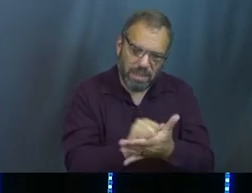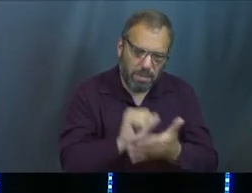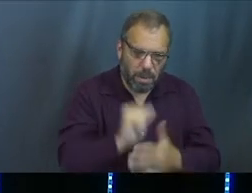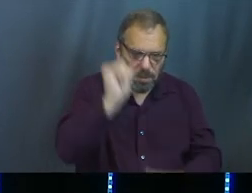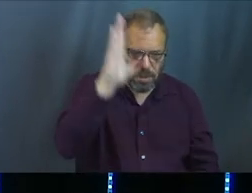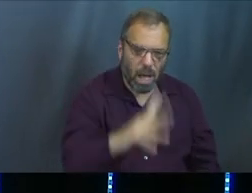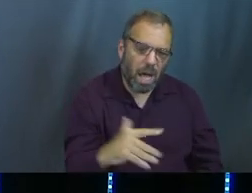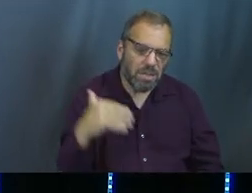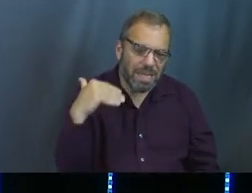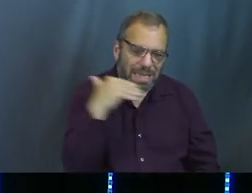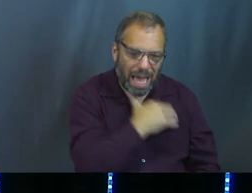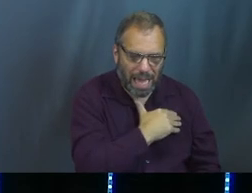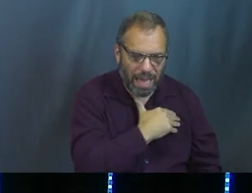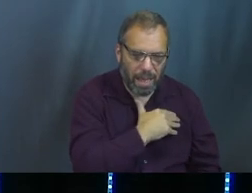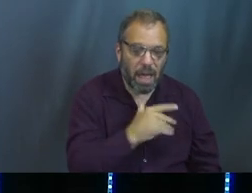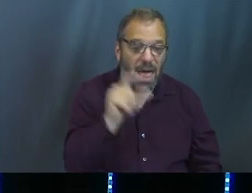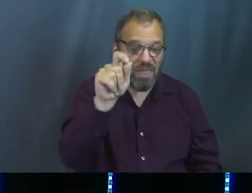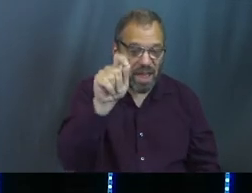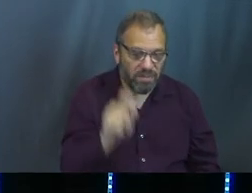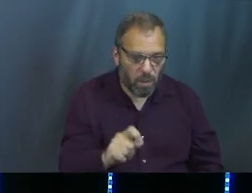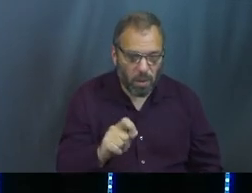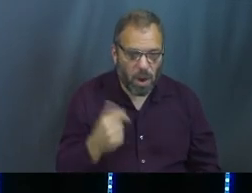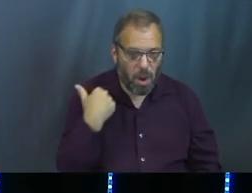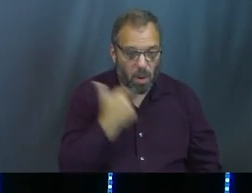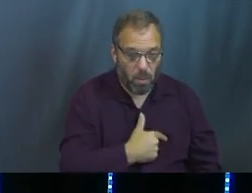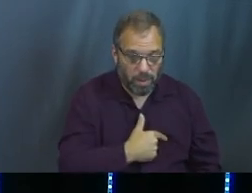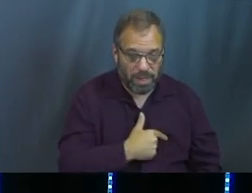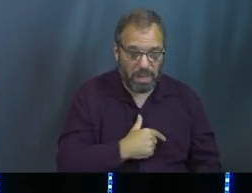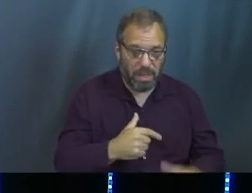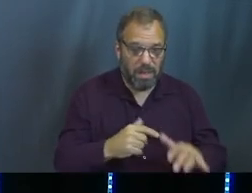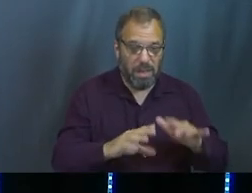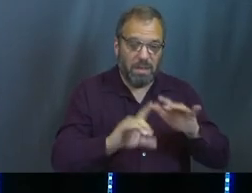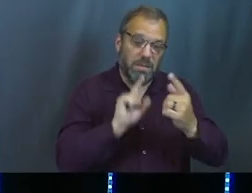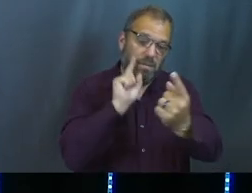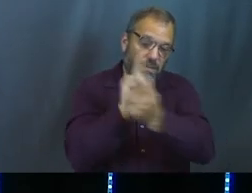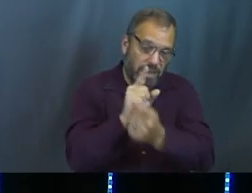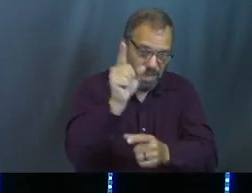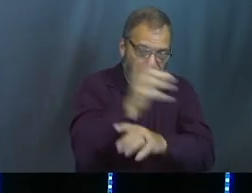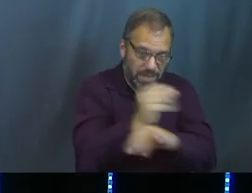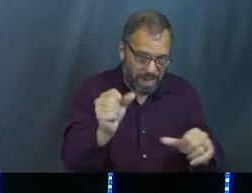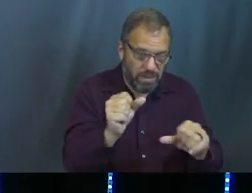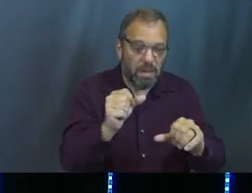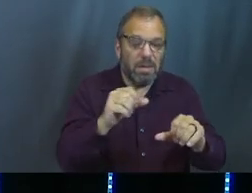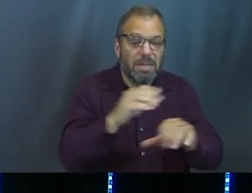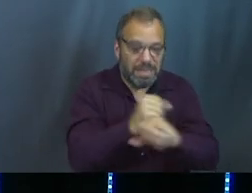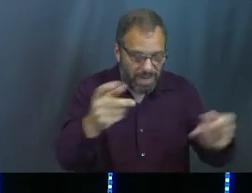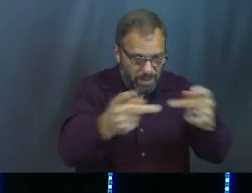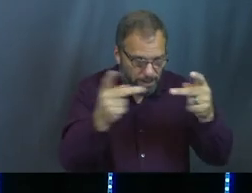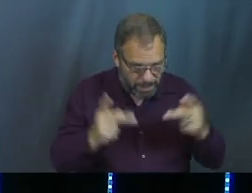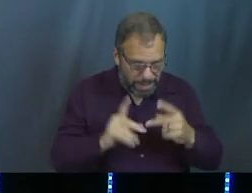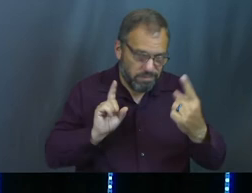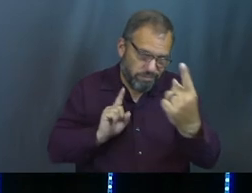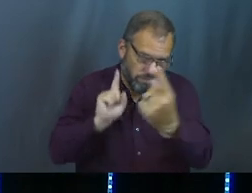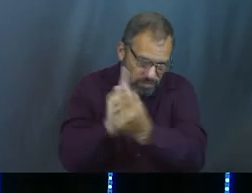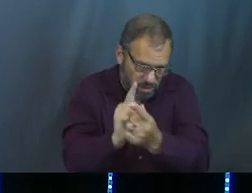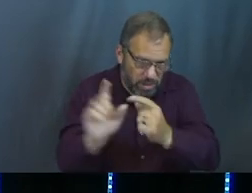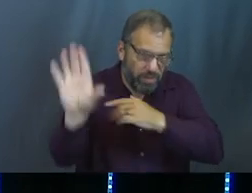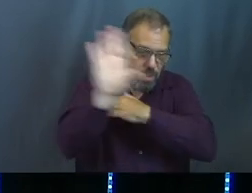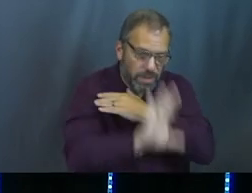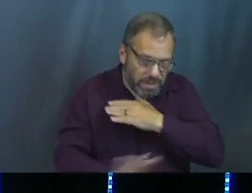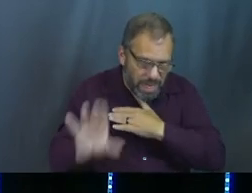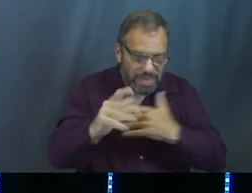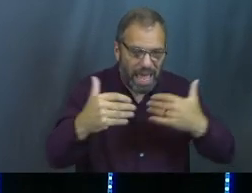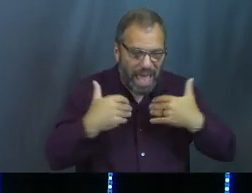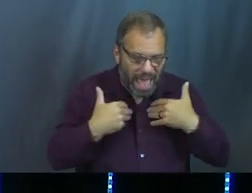for God to lie. Therefore, we who have fled to him for refuge, our safe place, the place that we can go to to be protected,